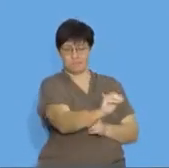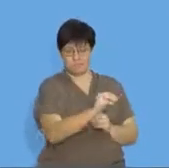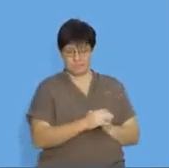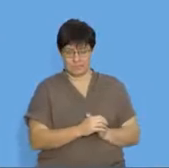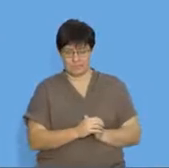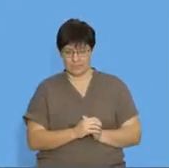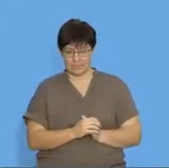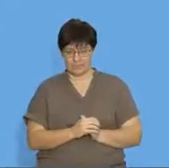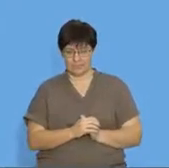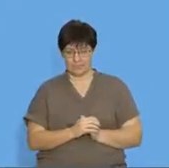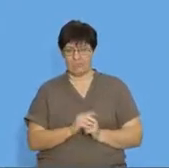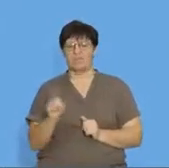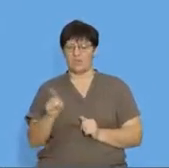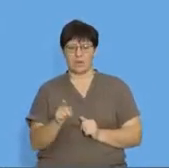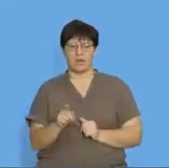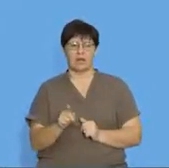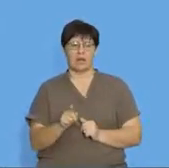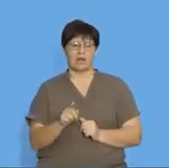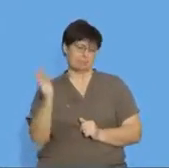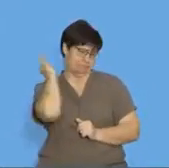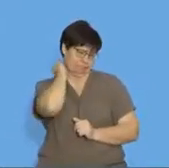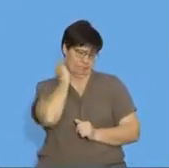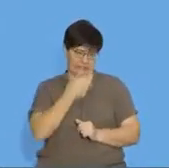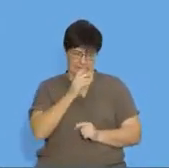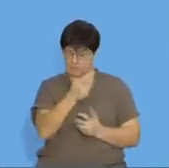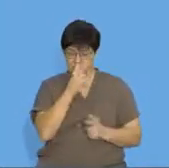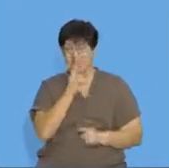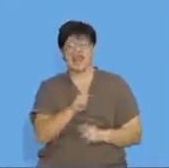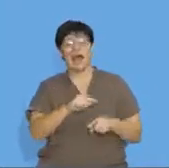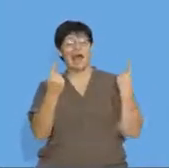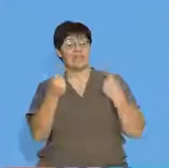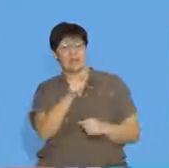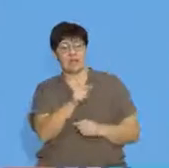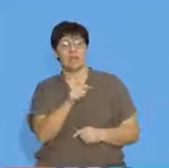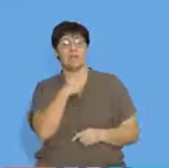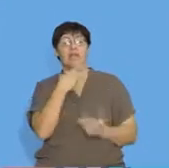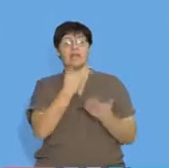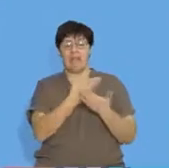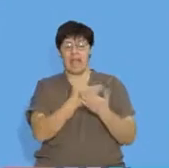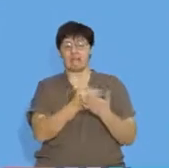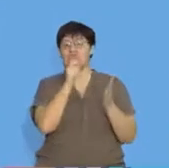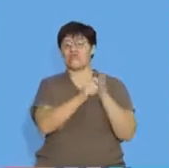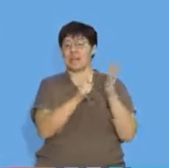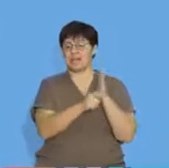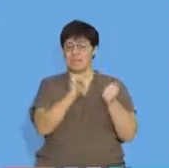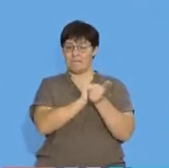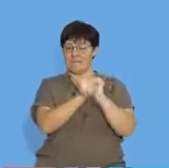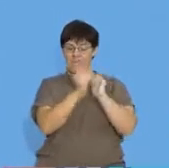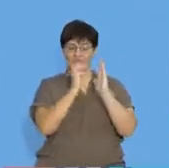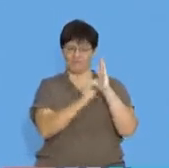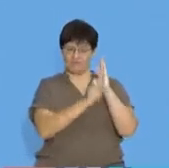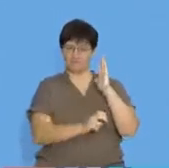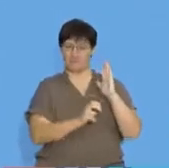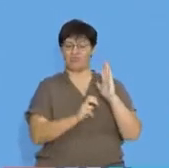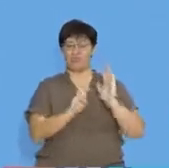if I break that down into other words, it essentially means that we can write a mathematical rule for